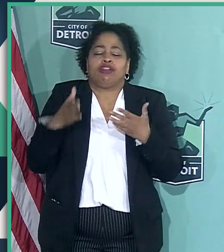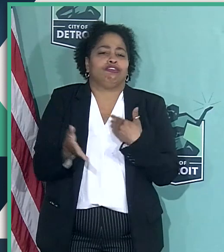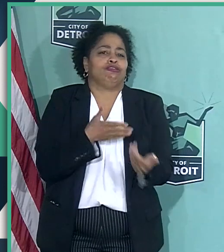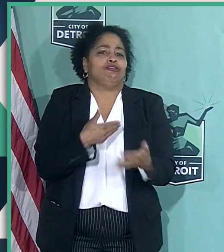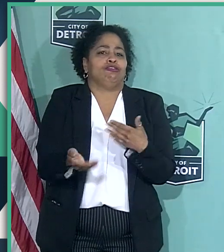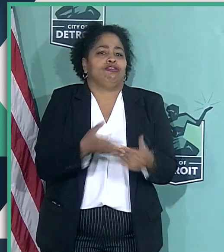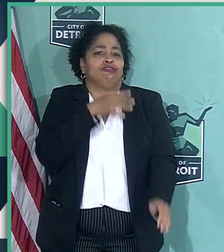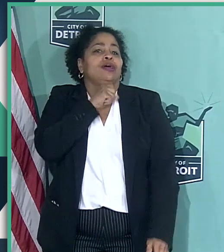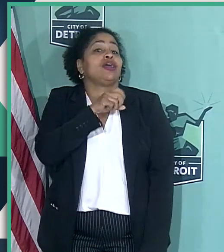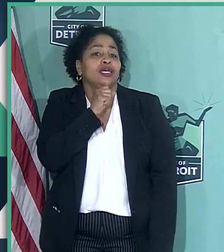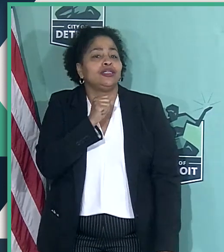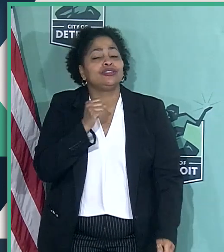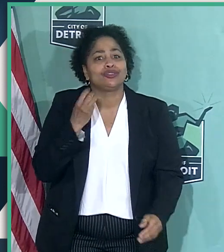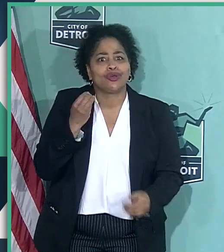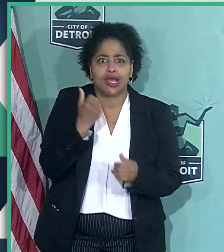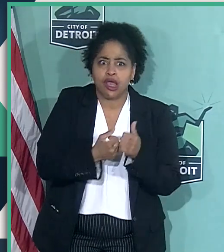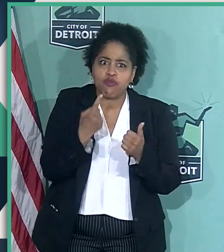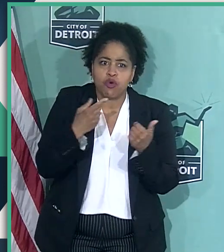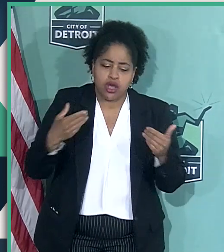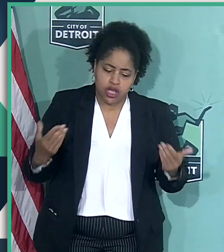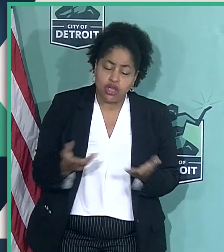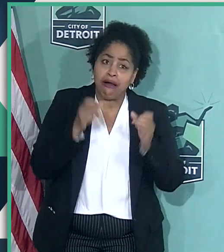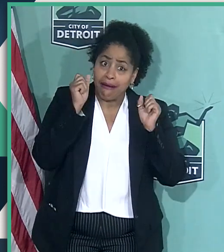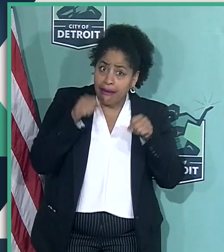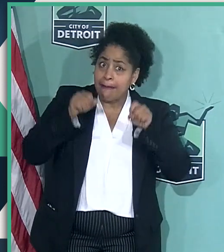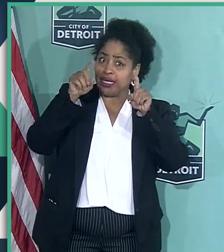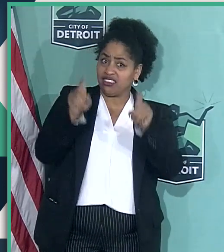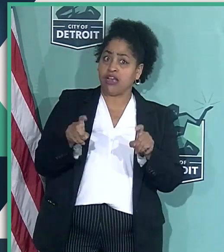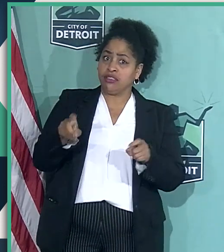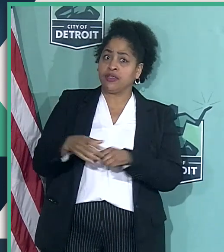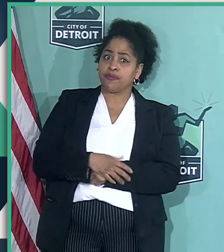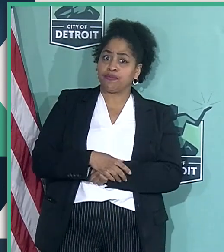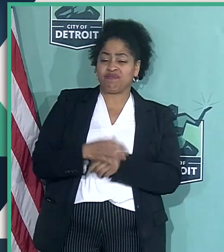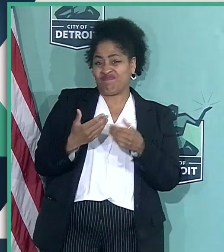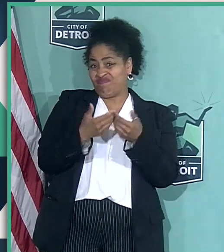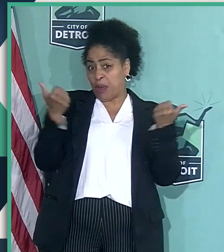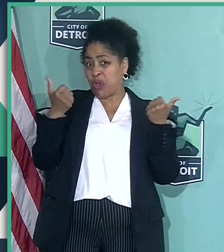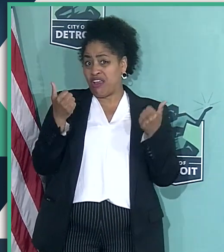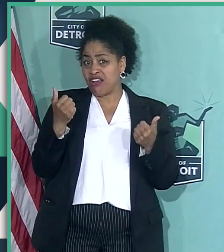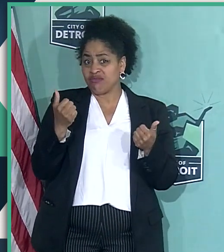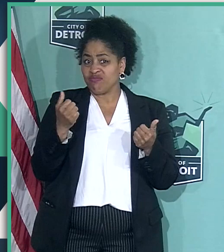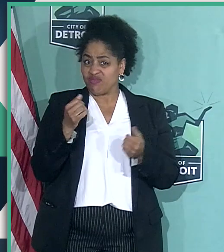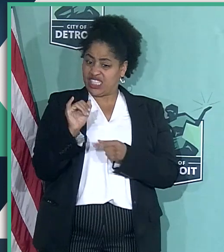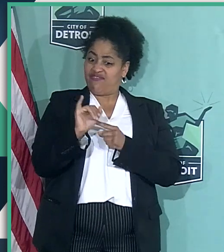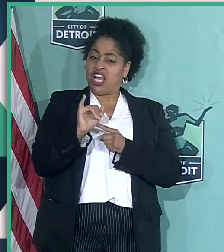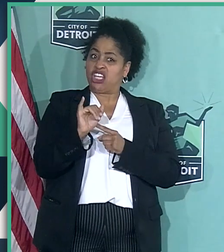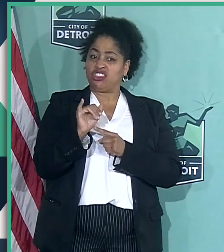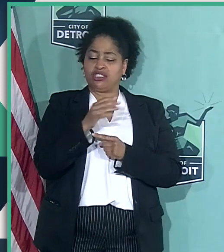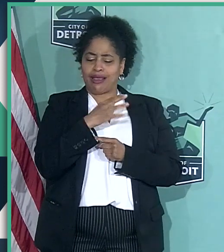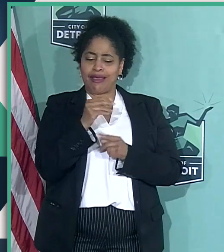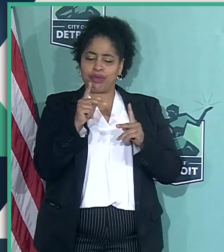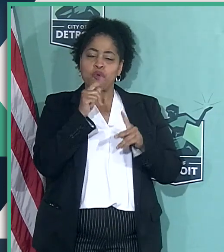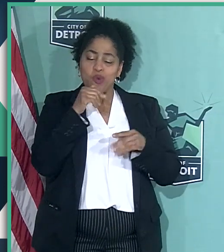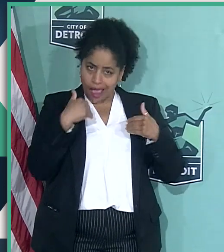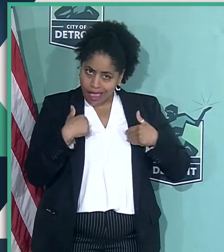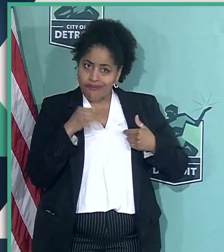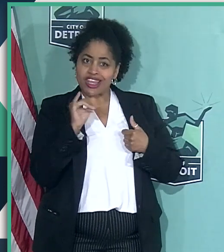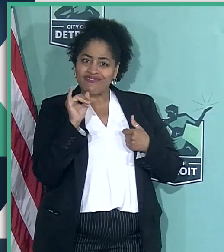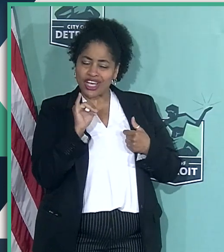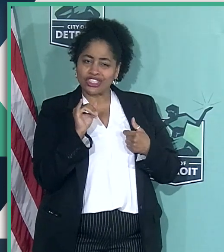age, so that everyone in this city can get tested. Separating the infectious from the non-infectious with testing